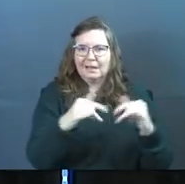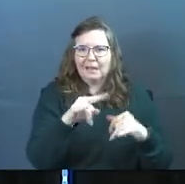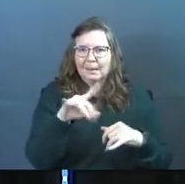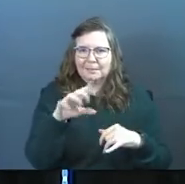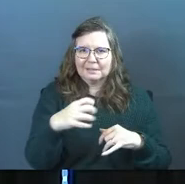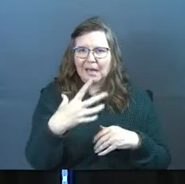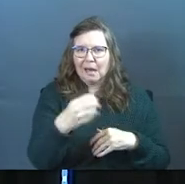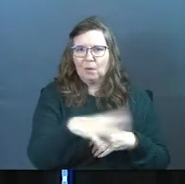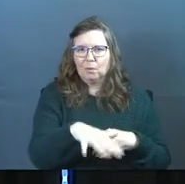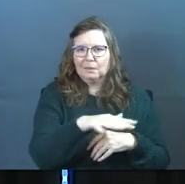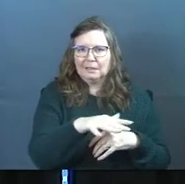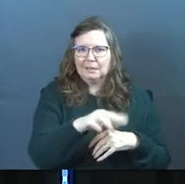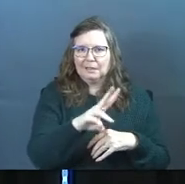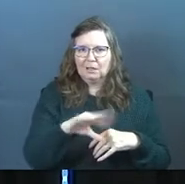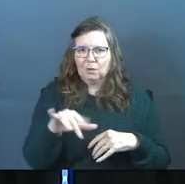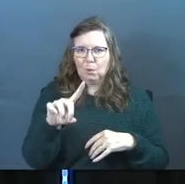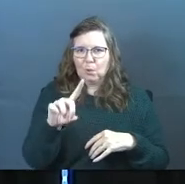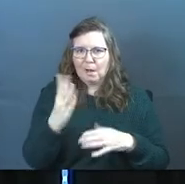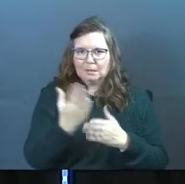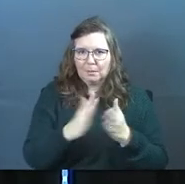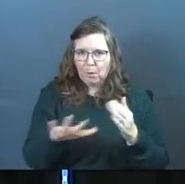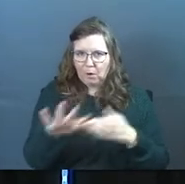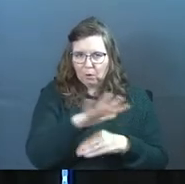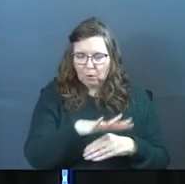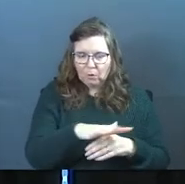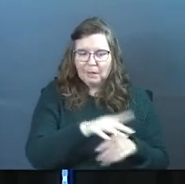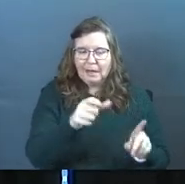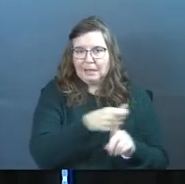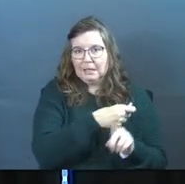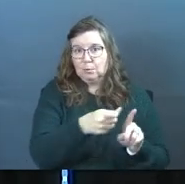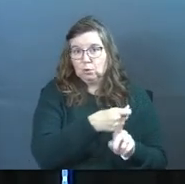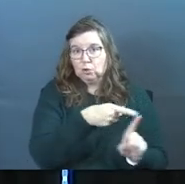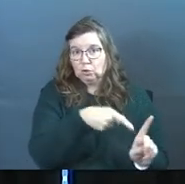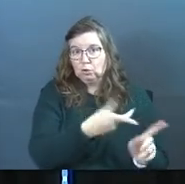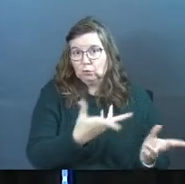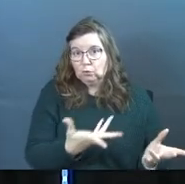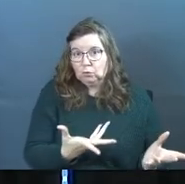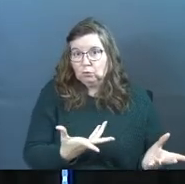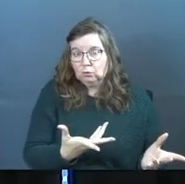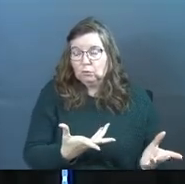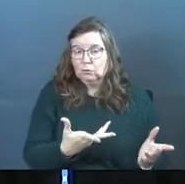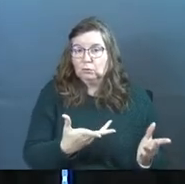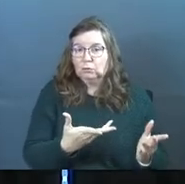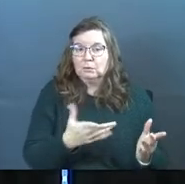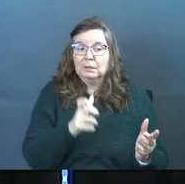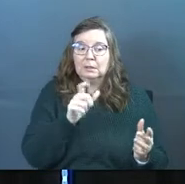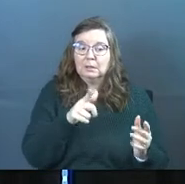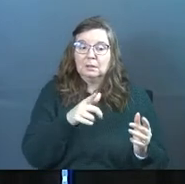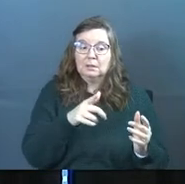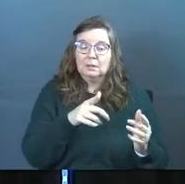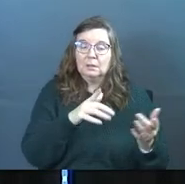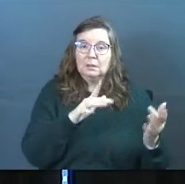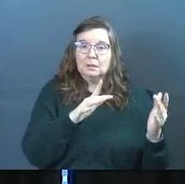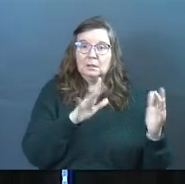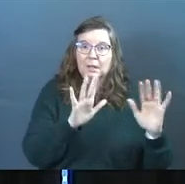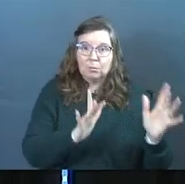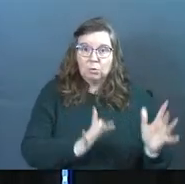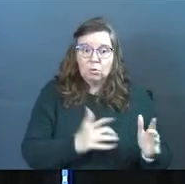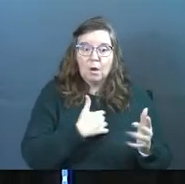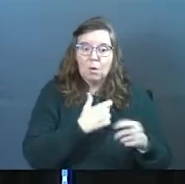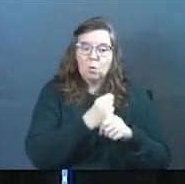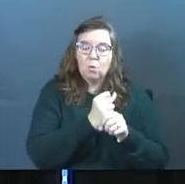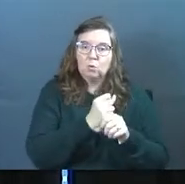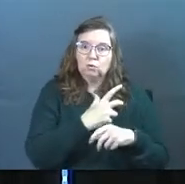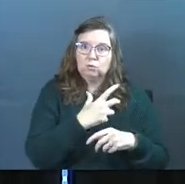out in the wilderness somewhere and he abuses her. And not only does he abuse her and hold her